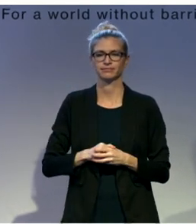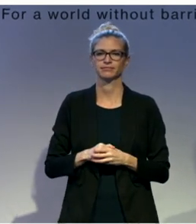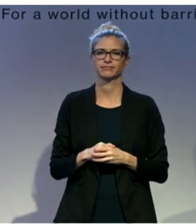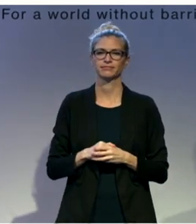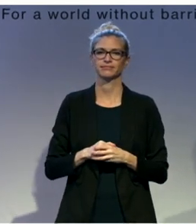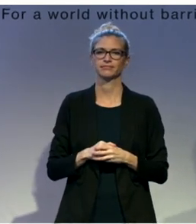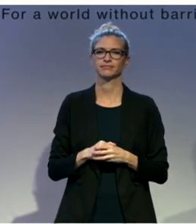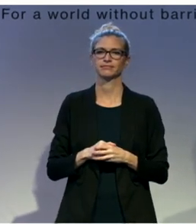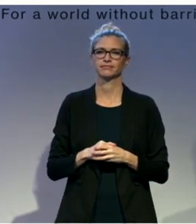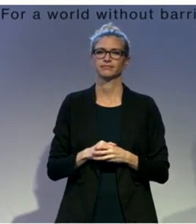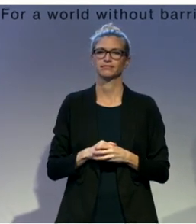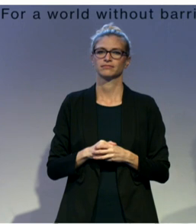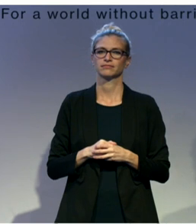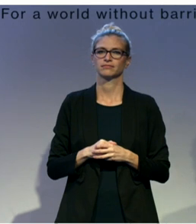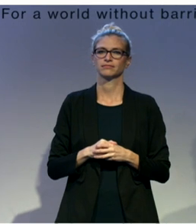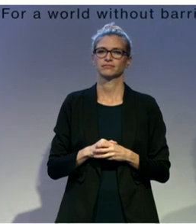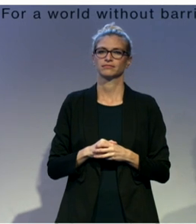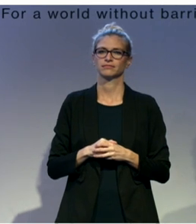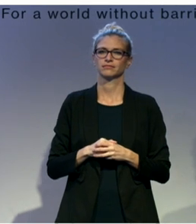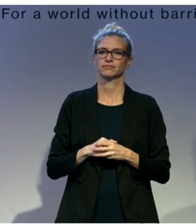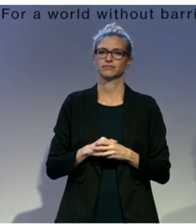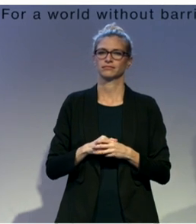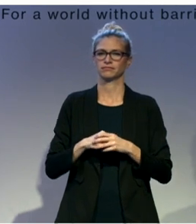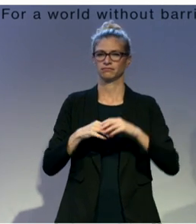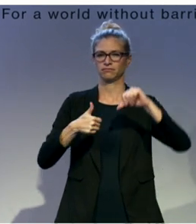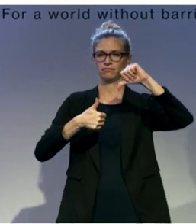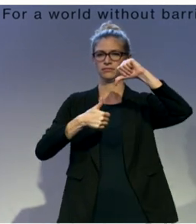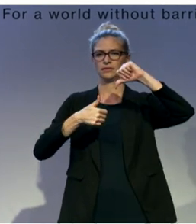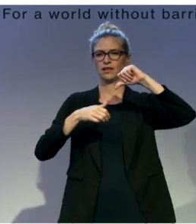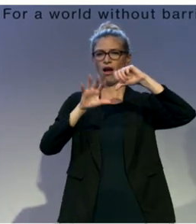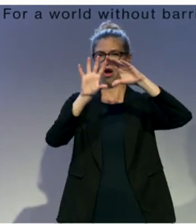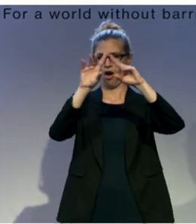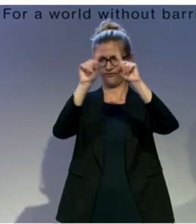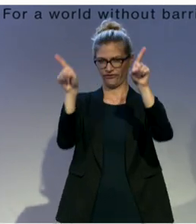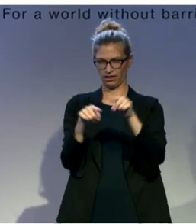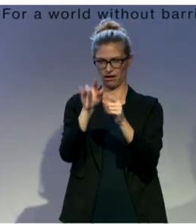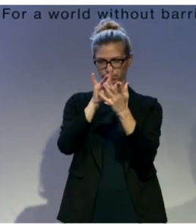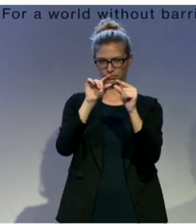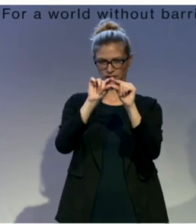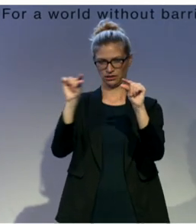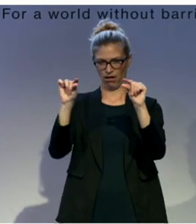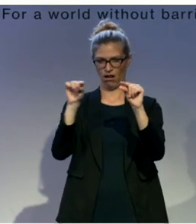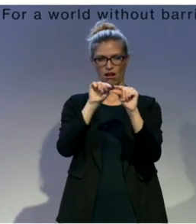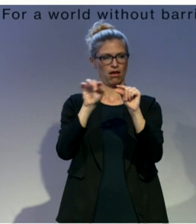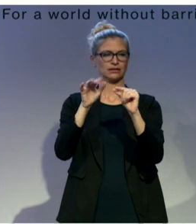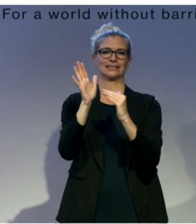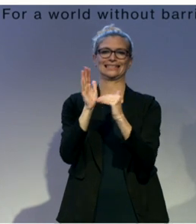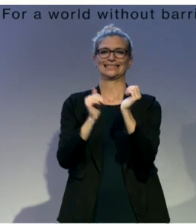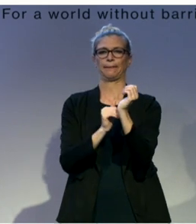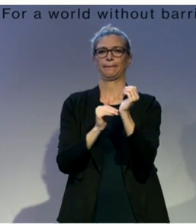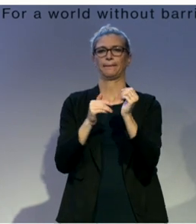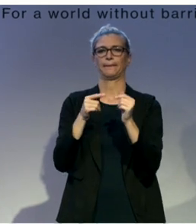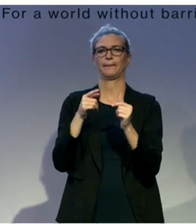and North Africa of the International Foundation for Electoral Systems that works to support citizens' right to participate